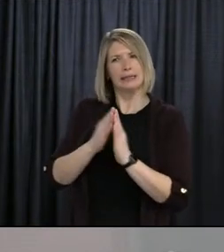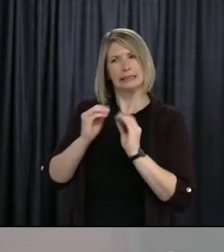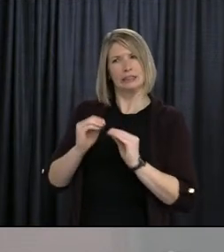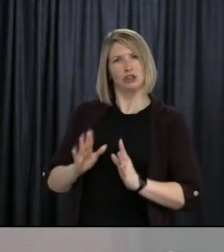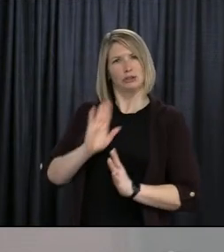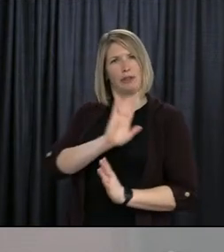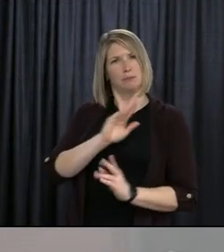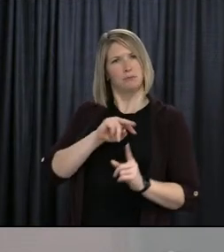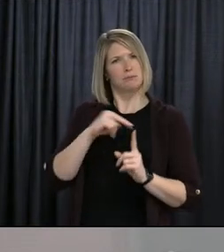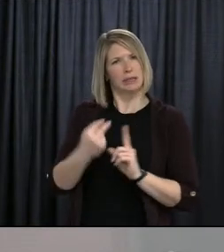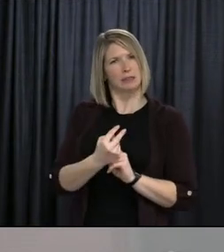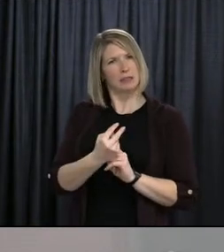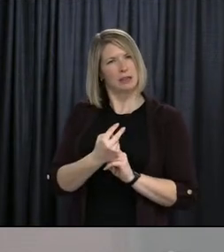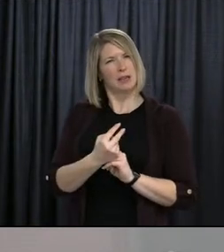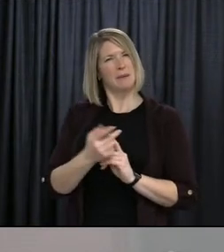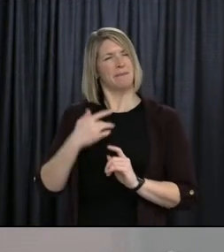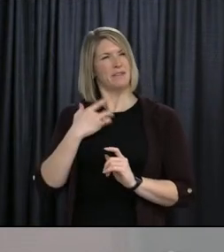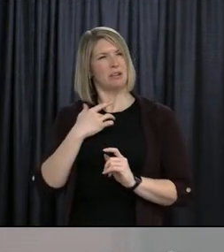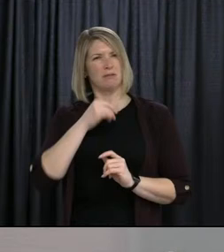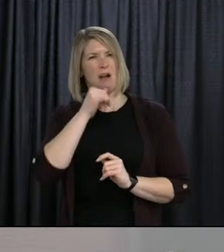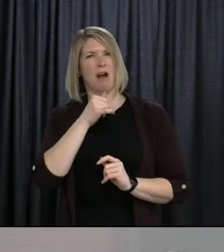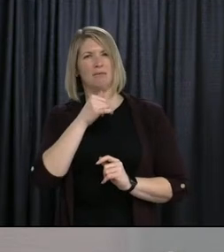what's not, but they're not being asked.